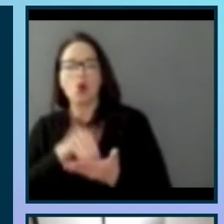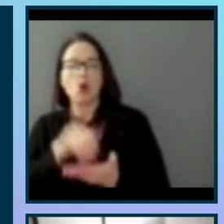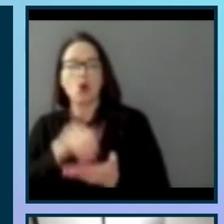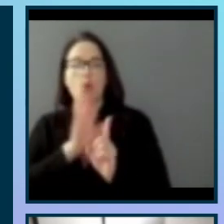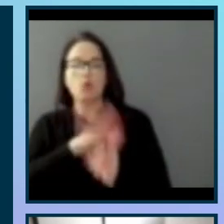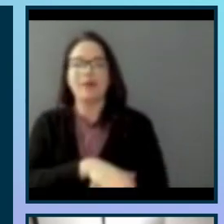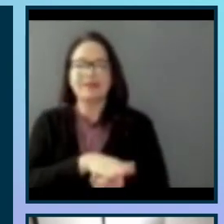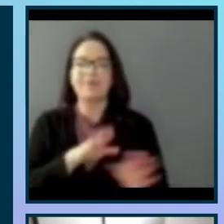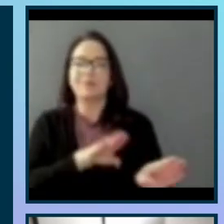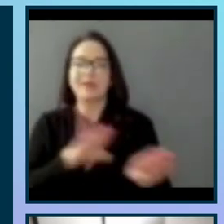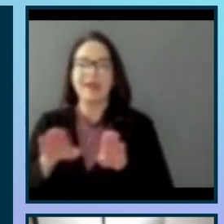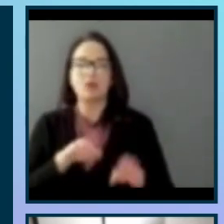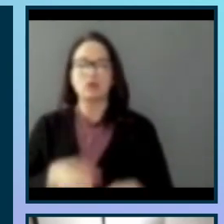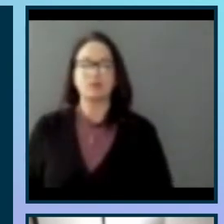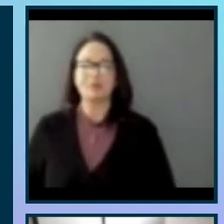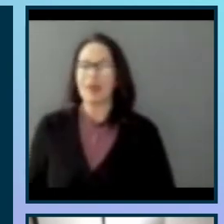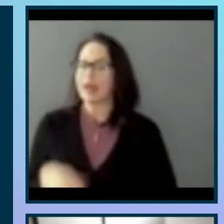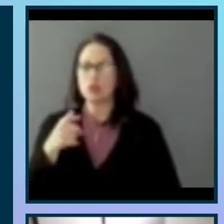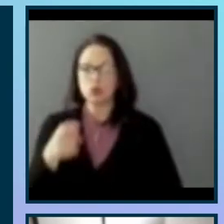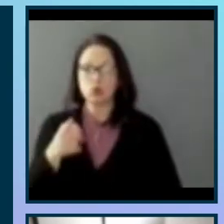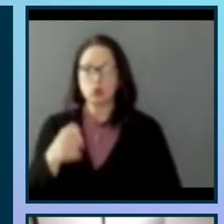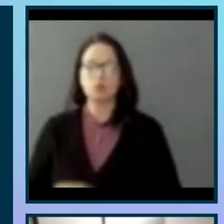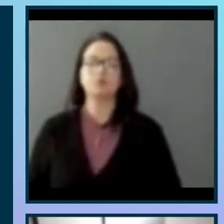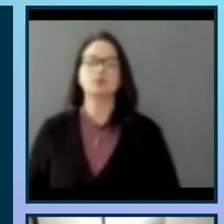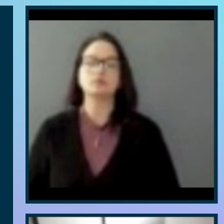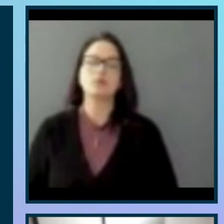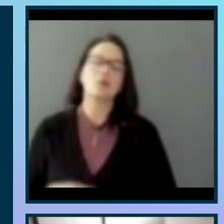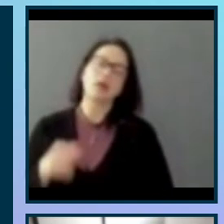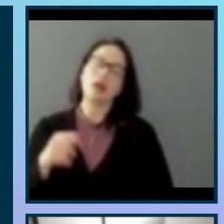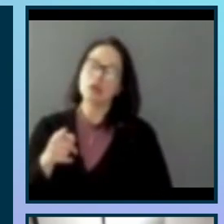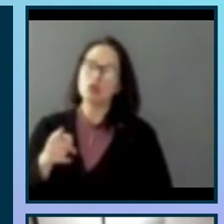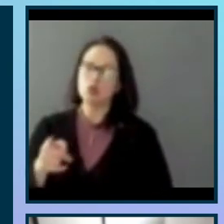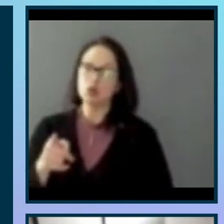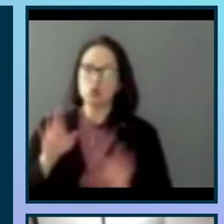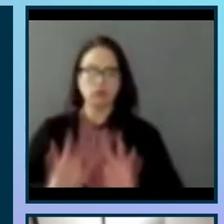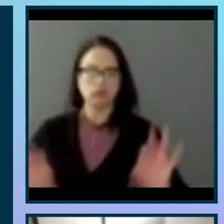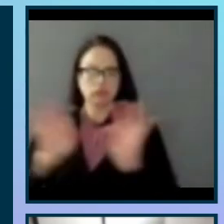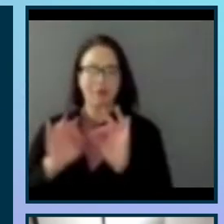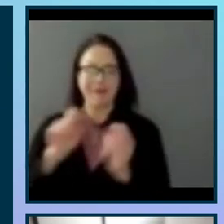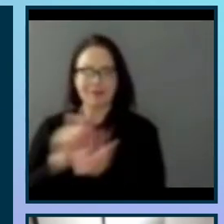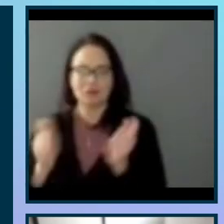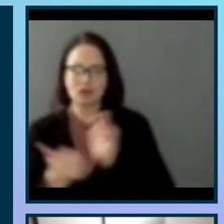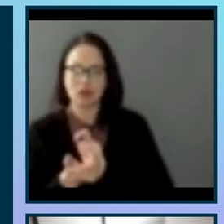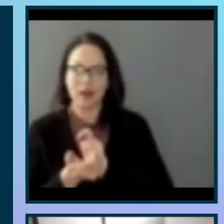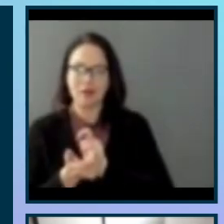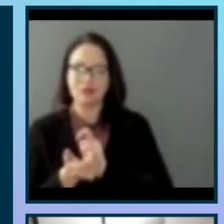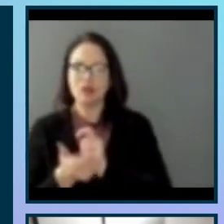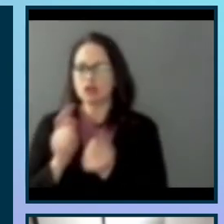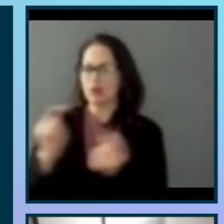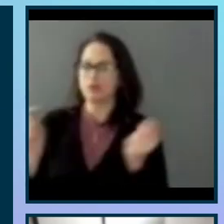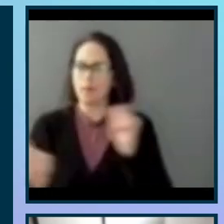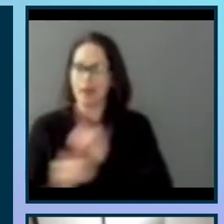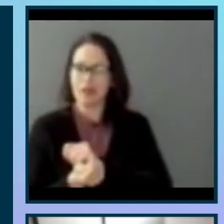In you, you play an active role in change and transformation. You have the agency to question what is happening